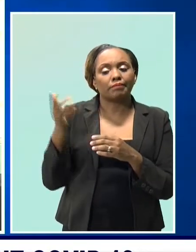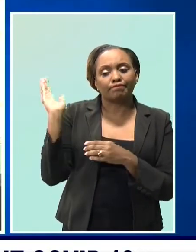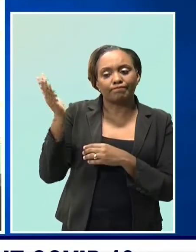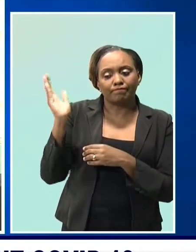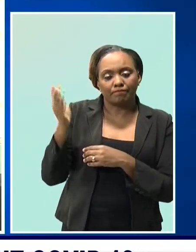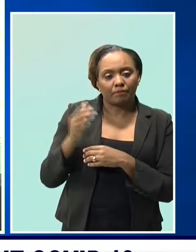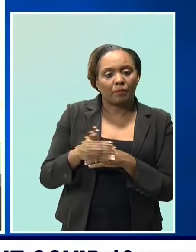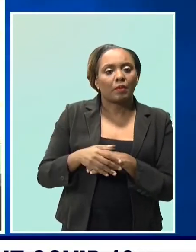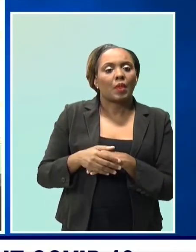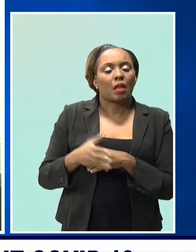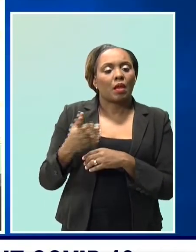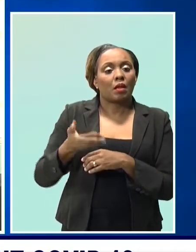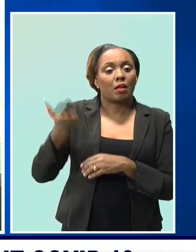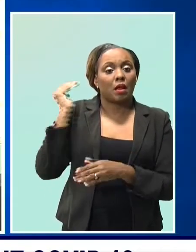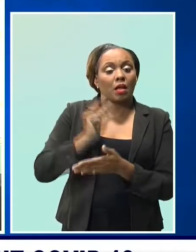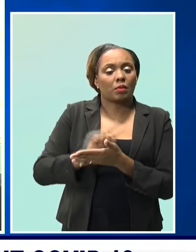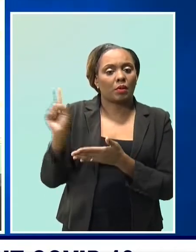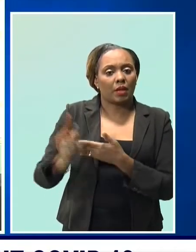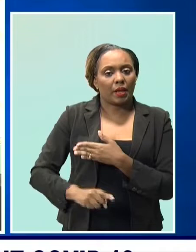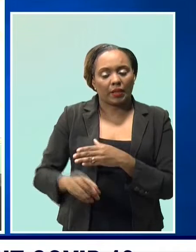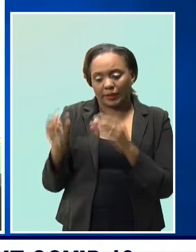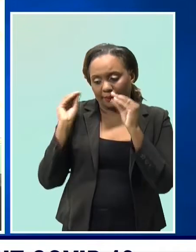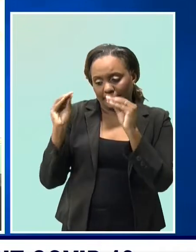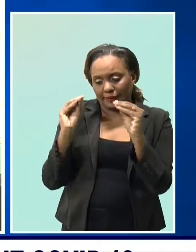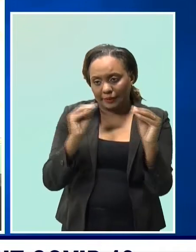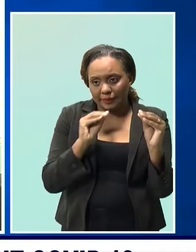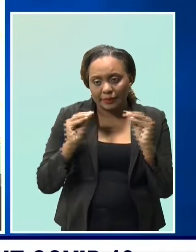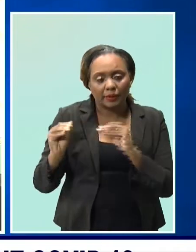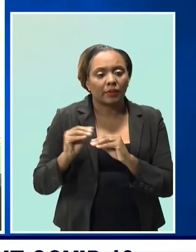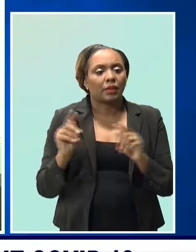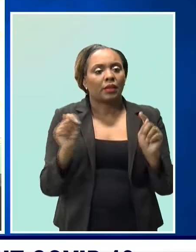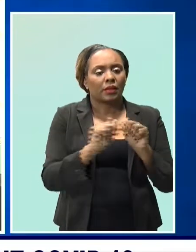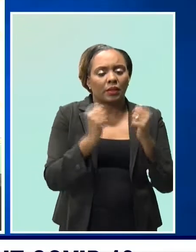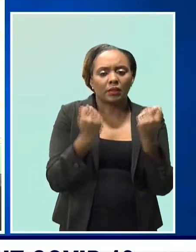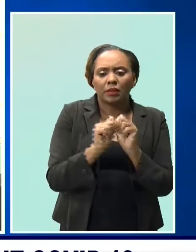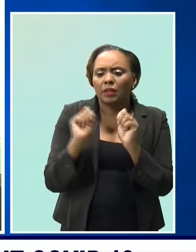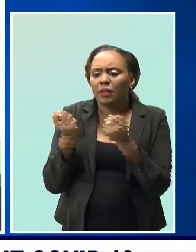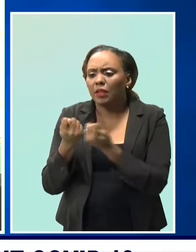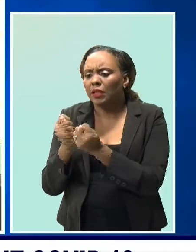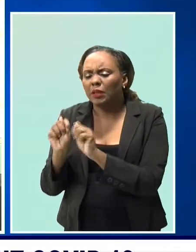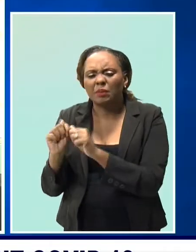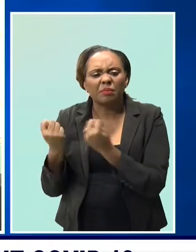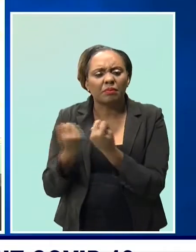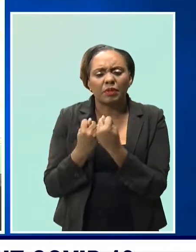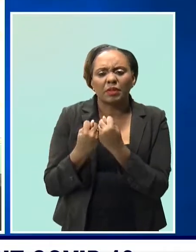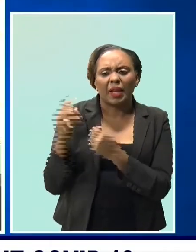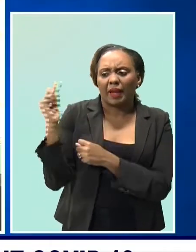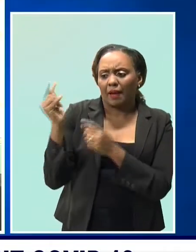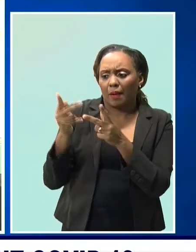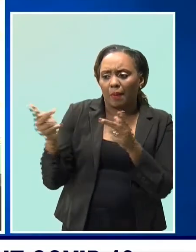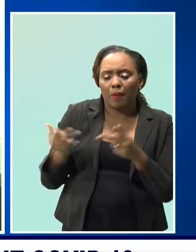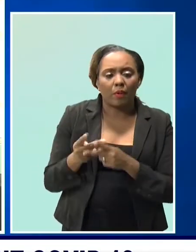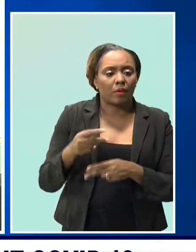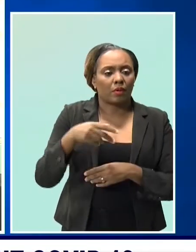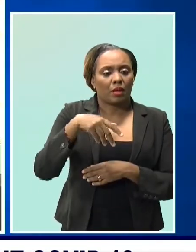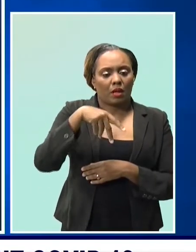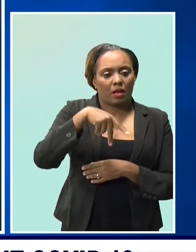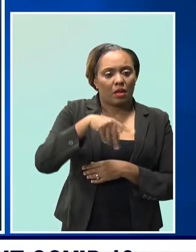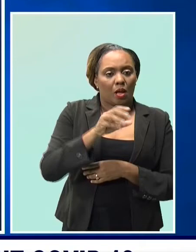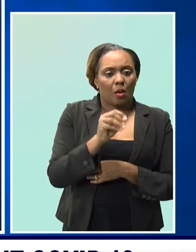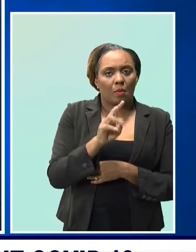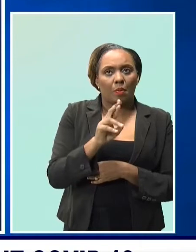over the weekend. He says the teams at the ports of entry are doing all they can to identify the imported cases.